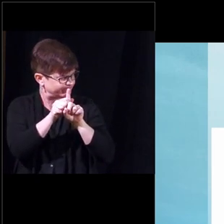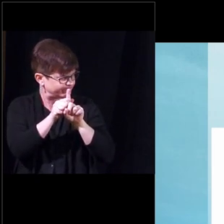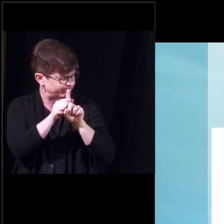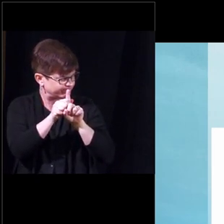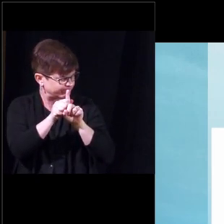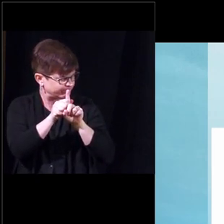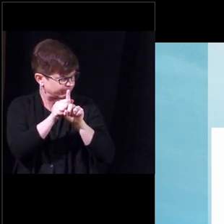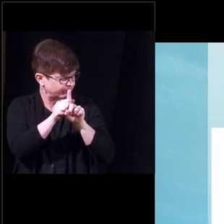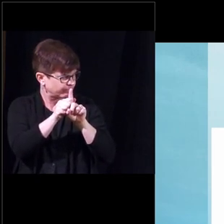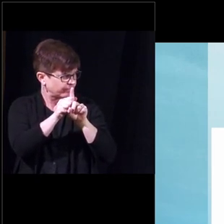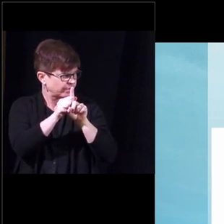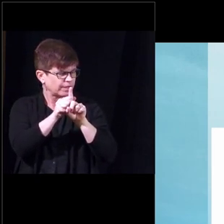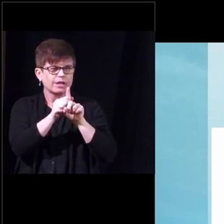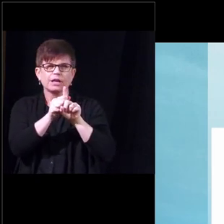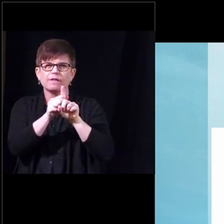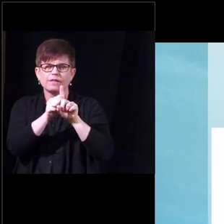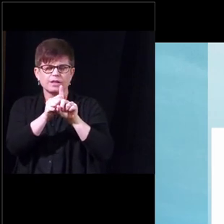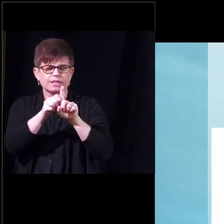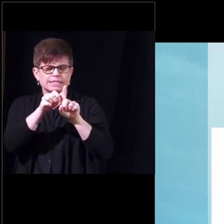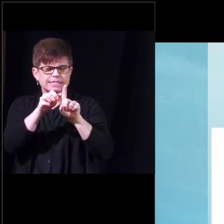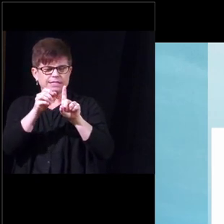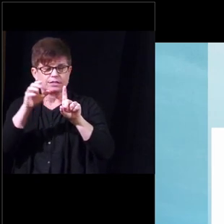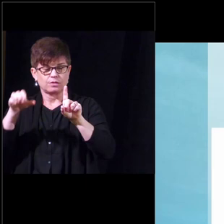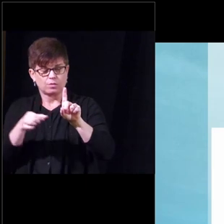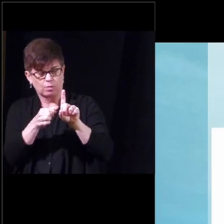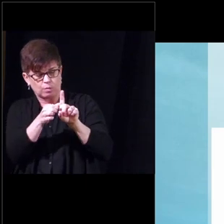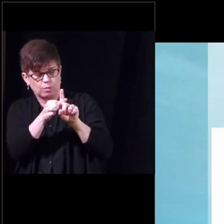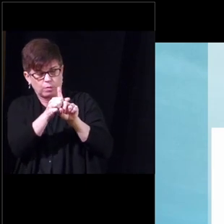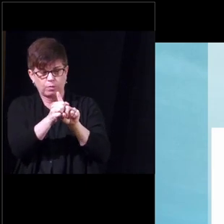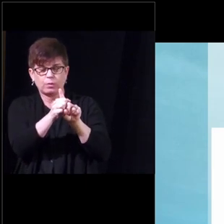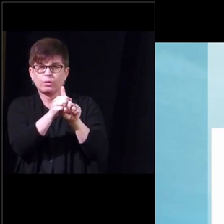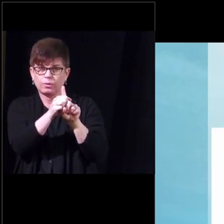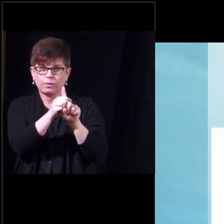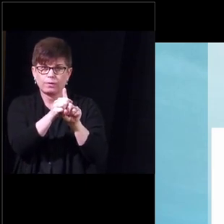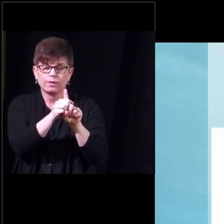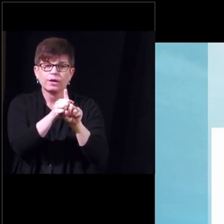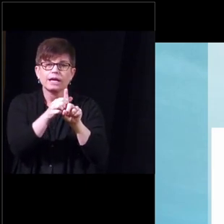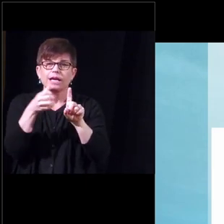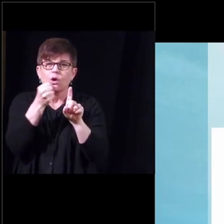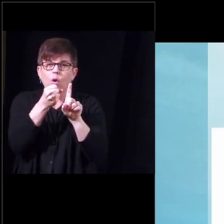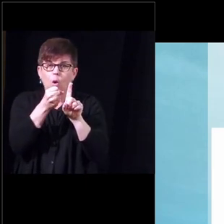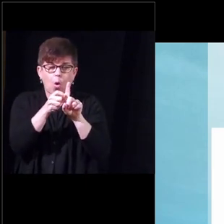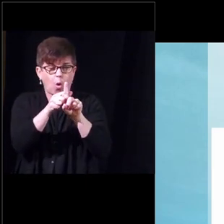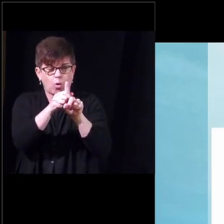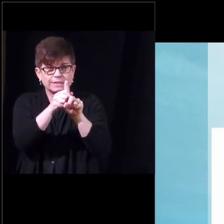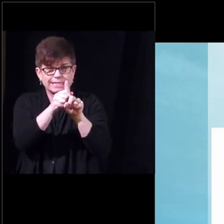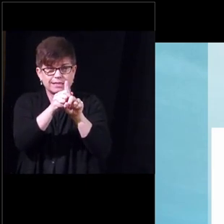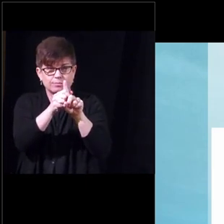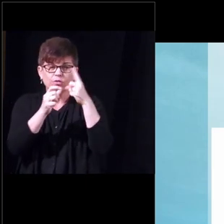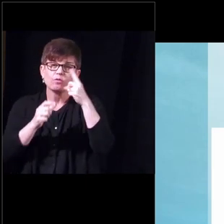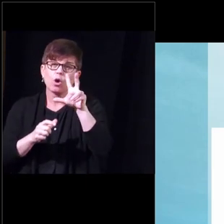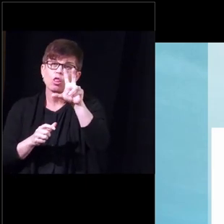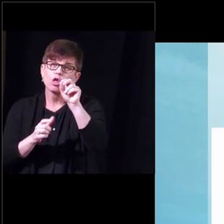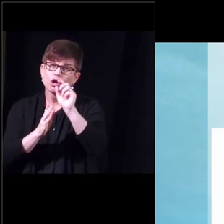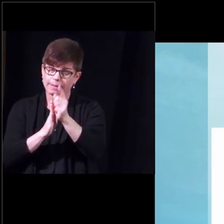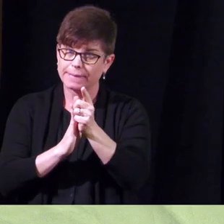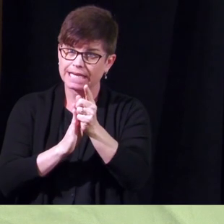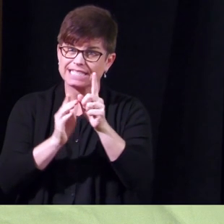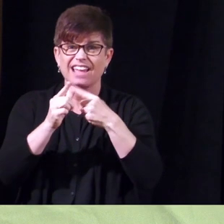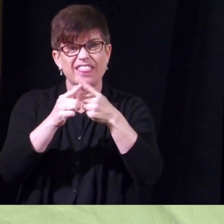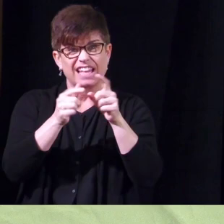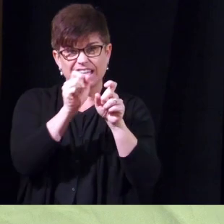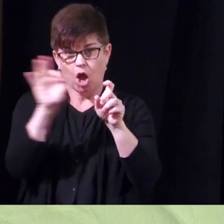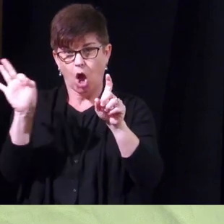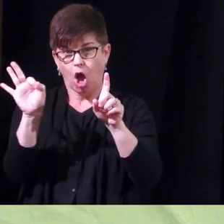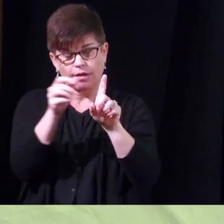is on the cylinder you slide it off the cylinder onto the base of the penis and it holds the penis up for 30 minutes and then you have to take it